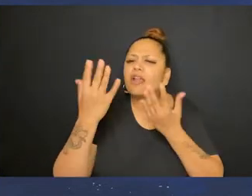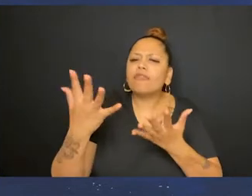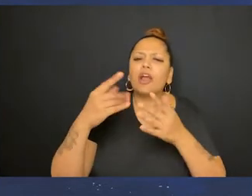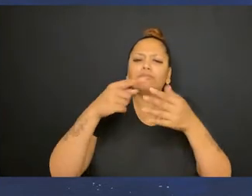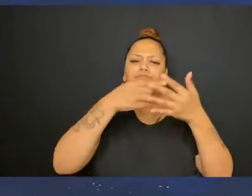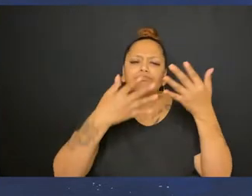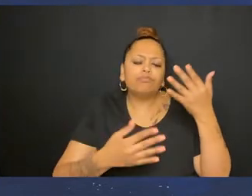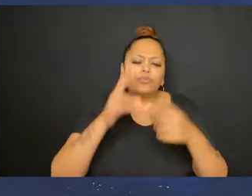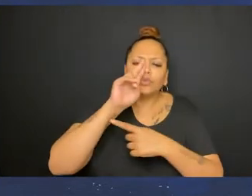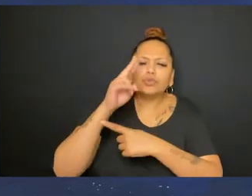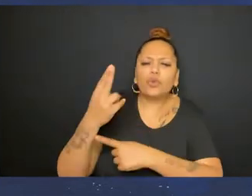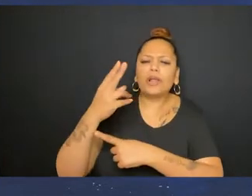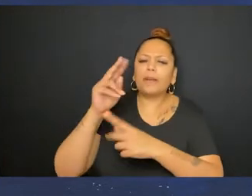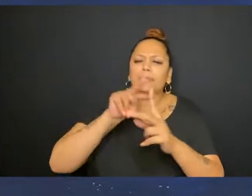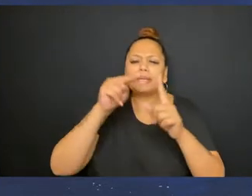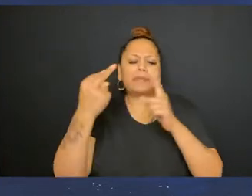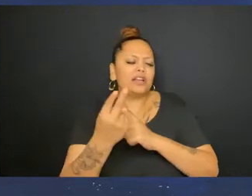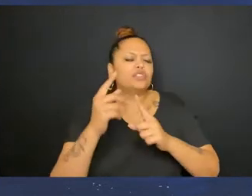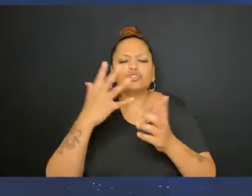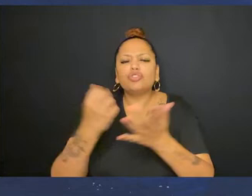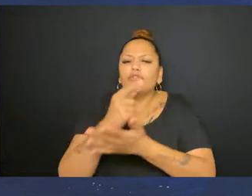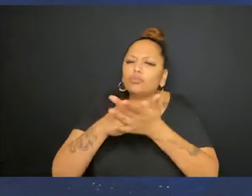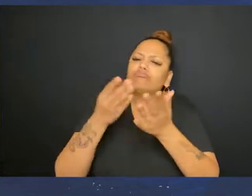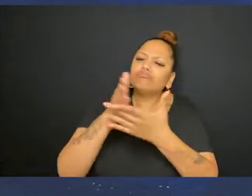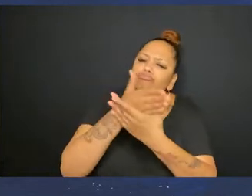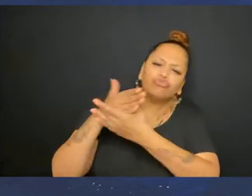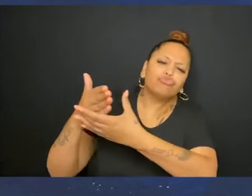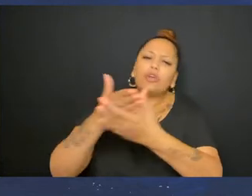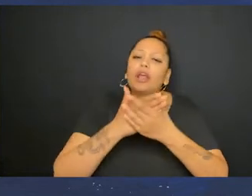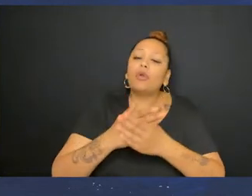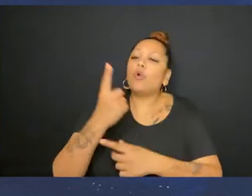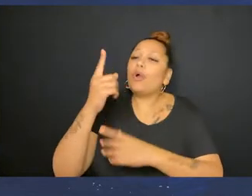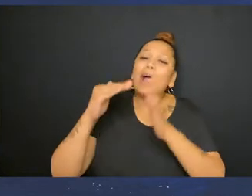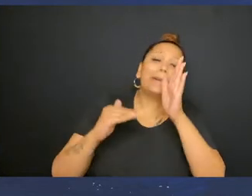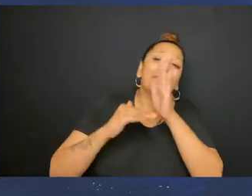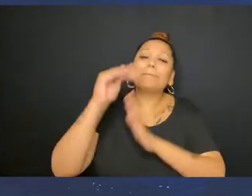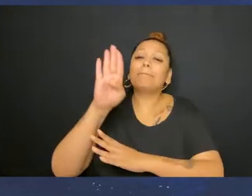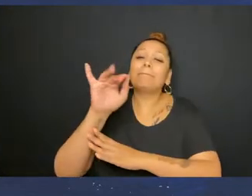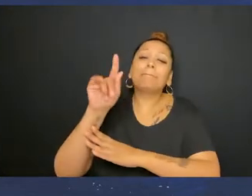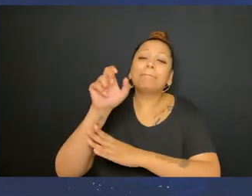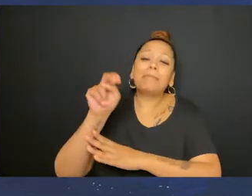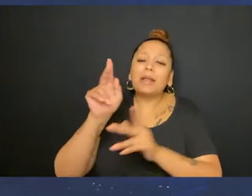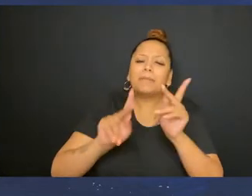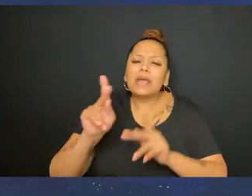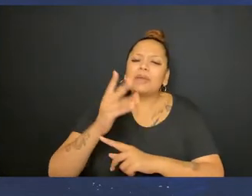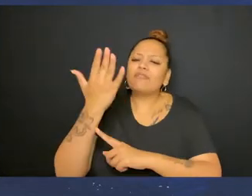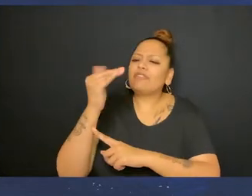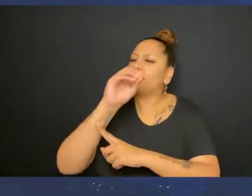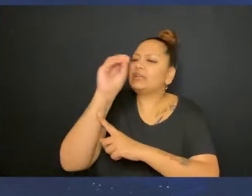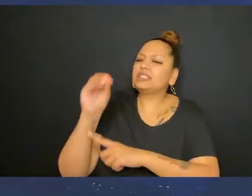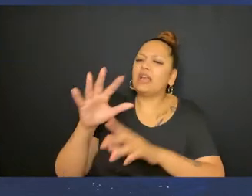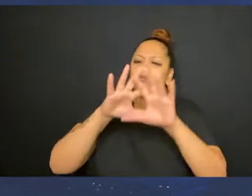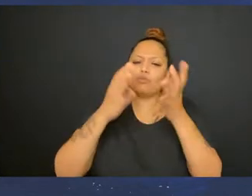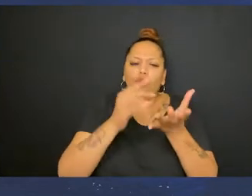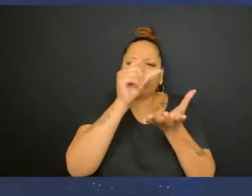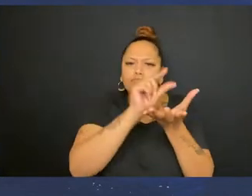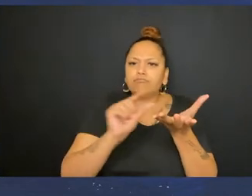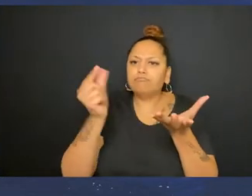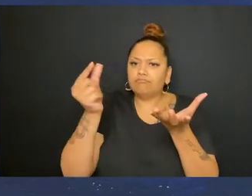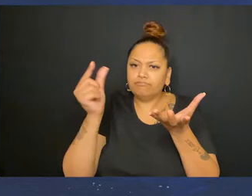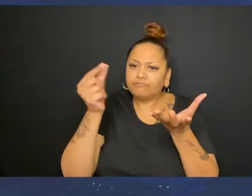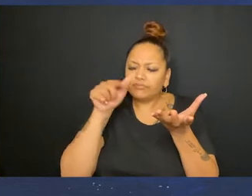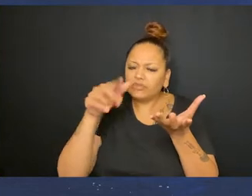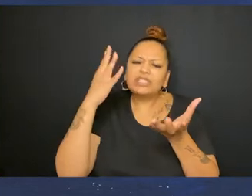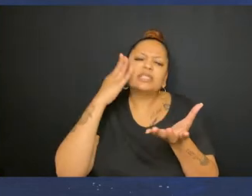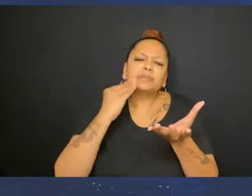provides a unique perspective that deserves to be shared. One billion people, or 15% of the world's population,